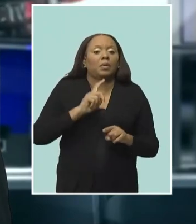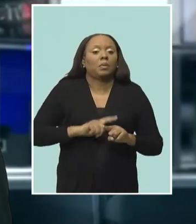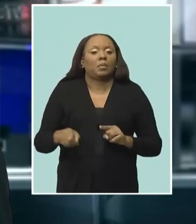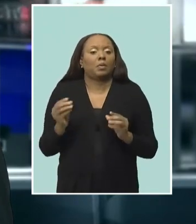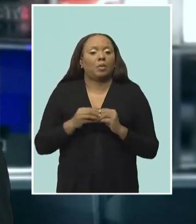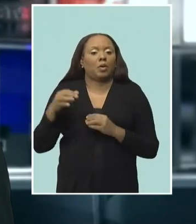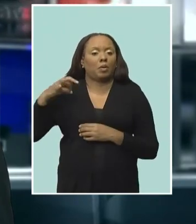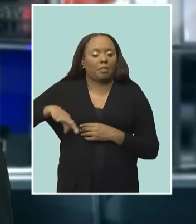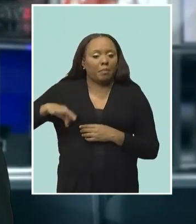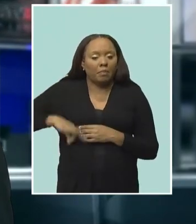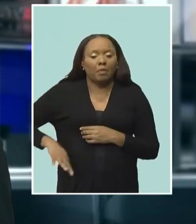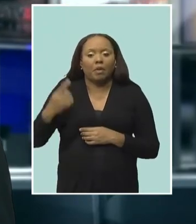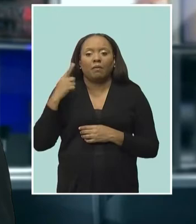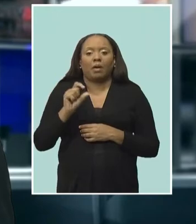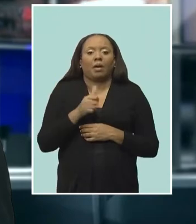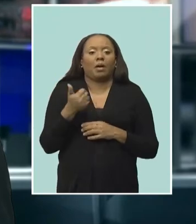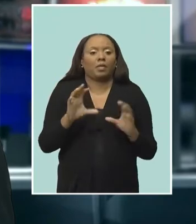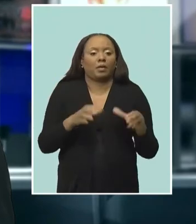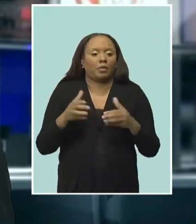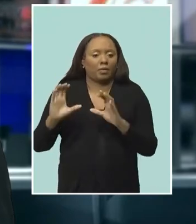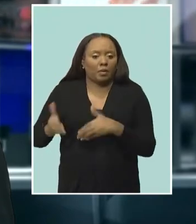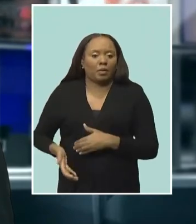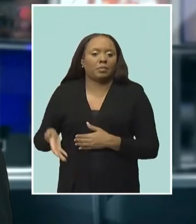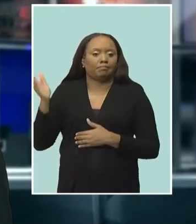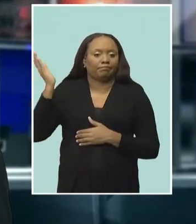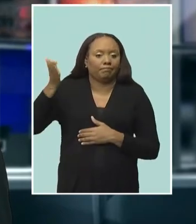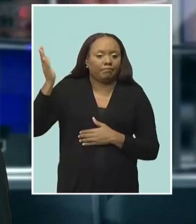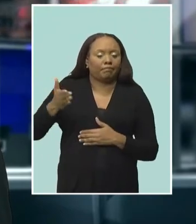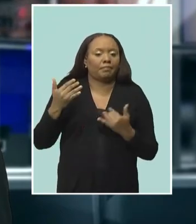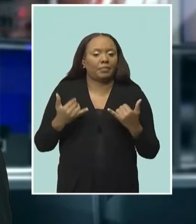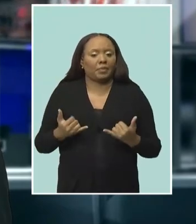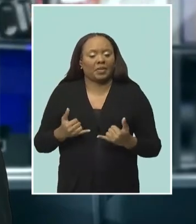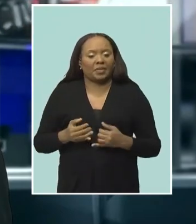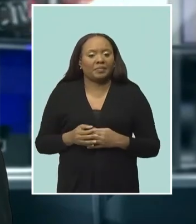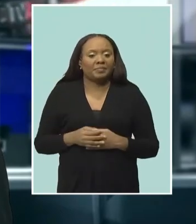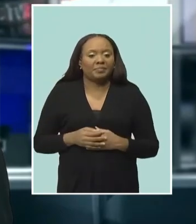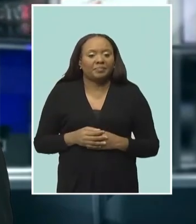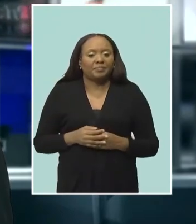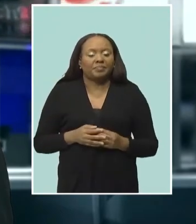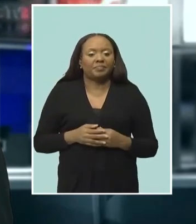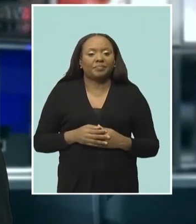several benefits for other sectors. She made the point during her contribution to today's sitting.